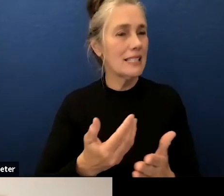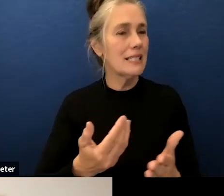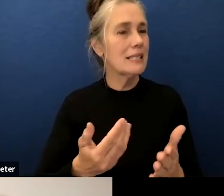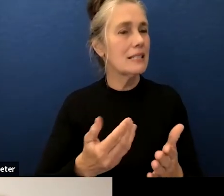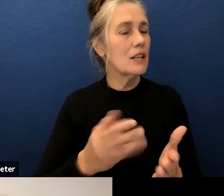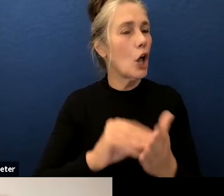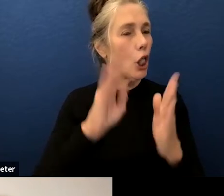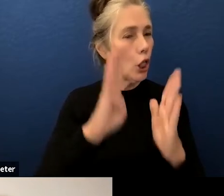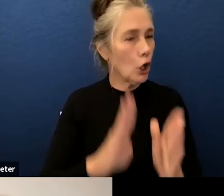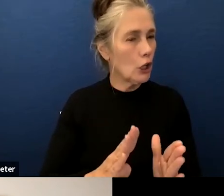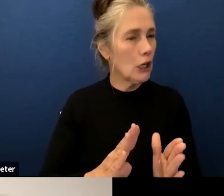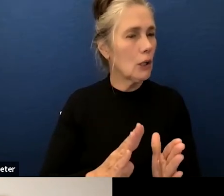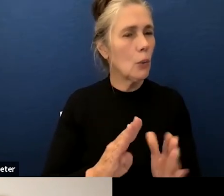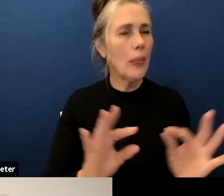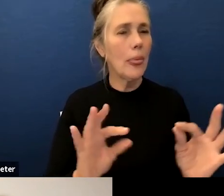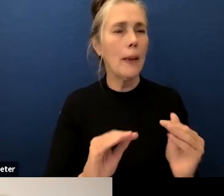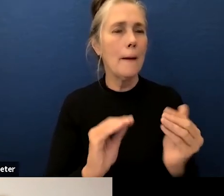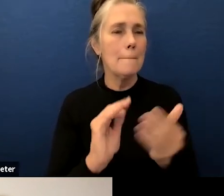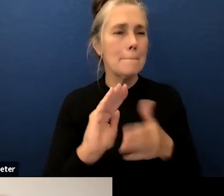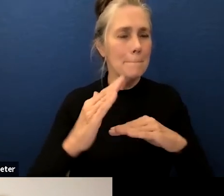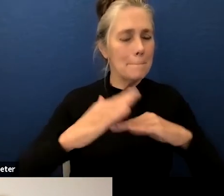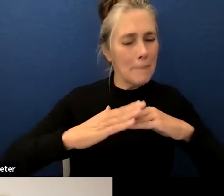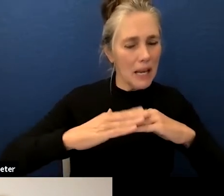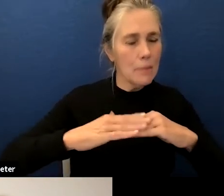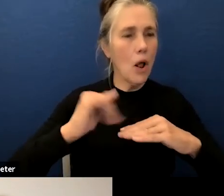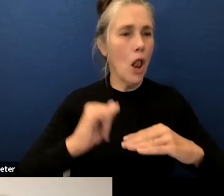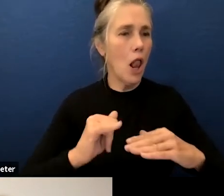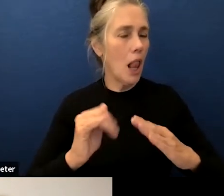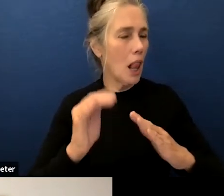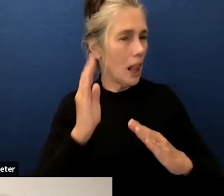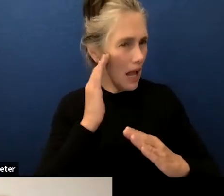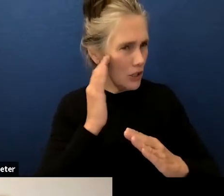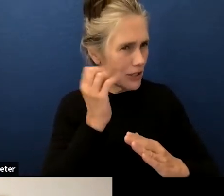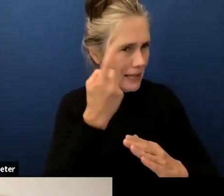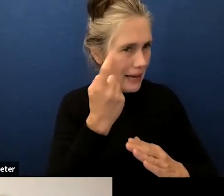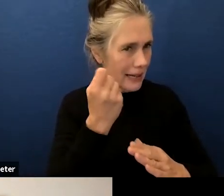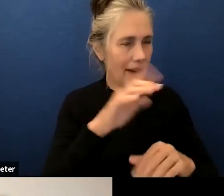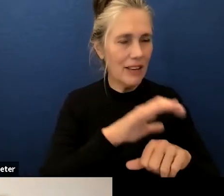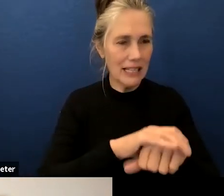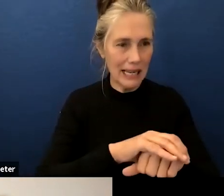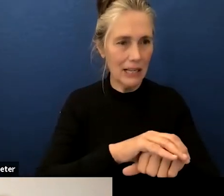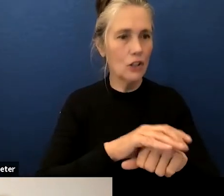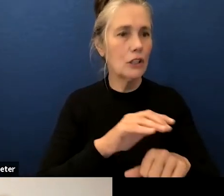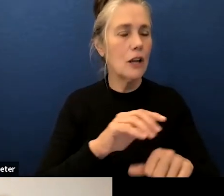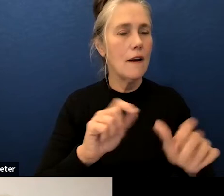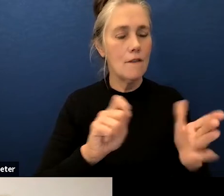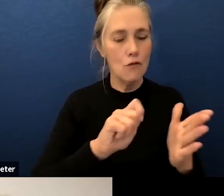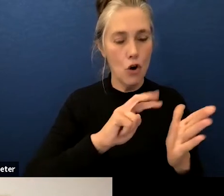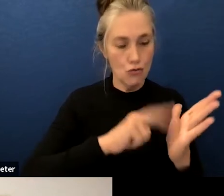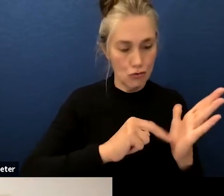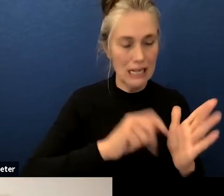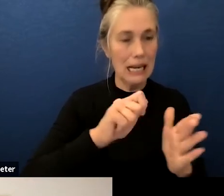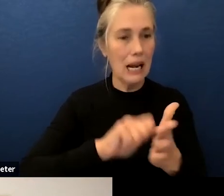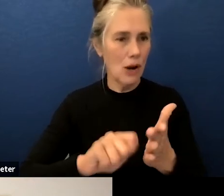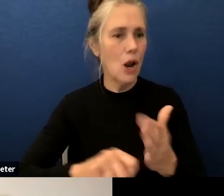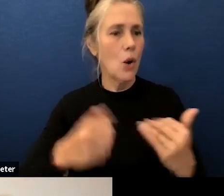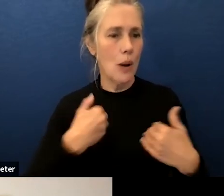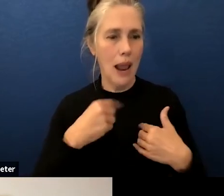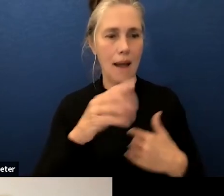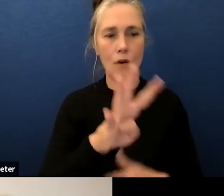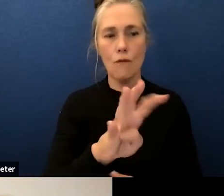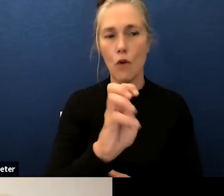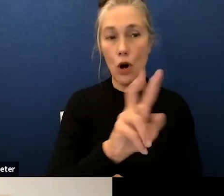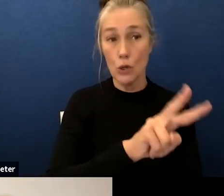listening speaking reading and writing of which we have 422 students in our district